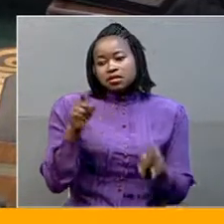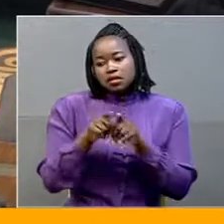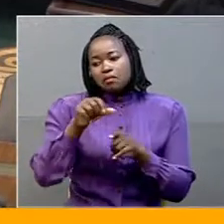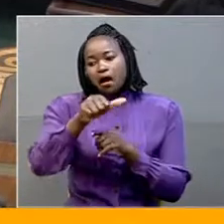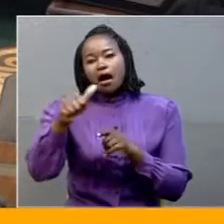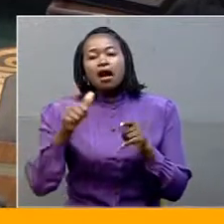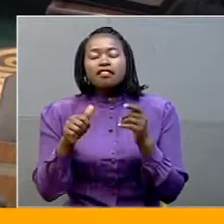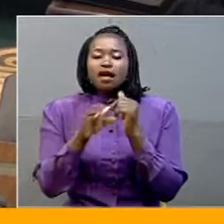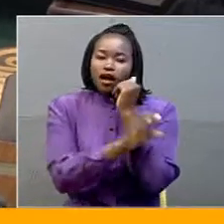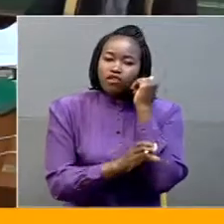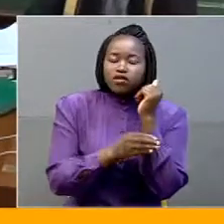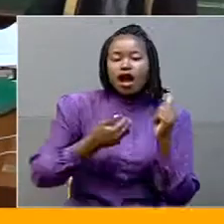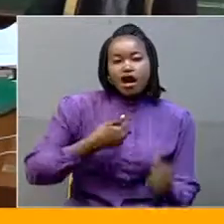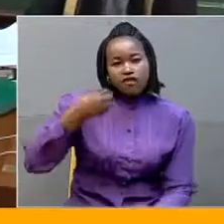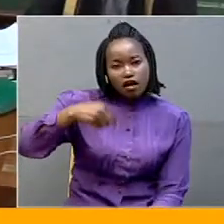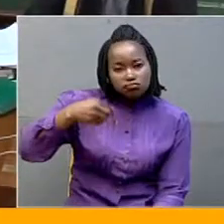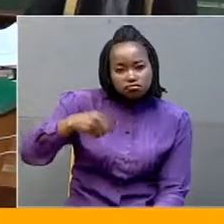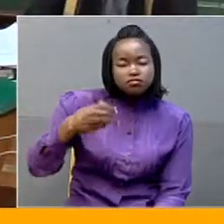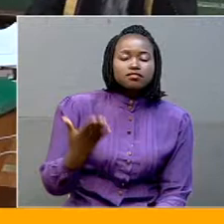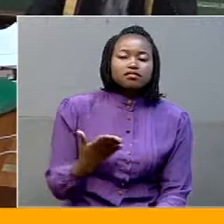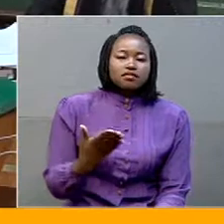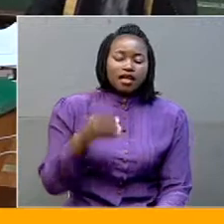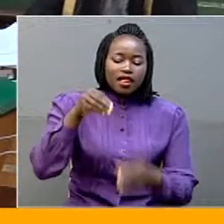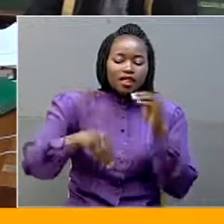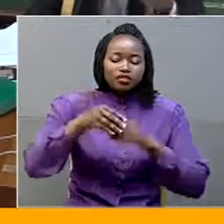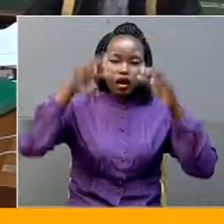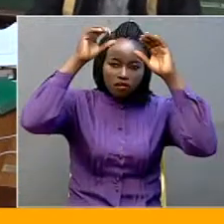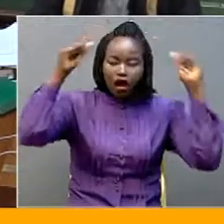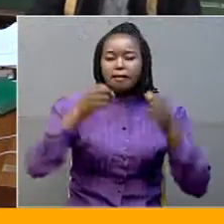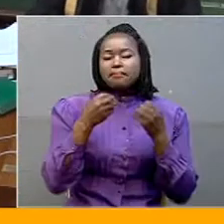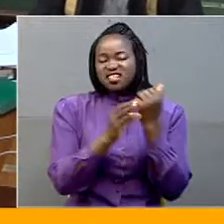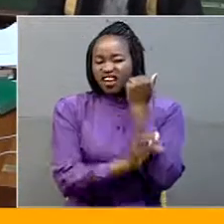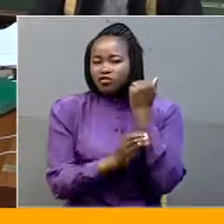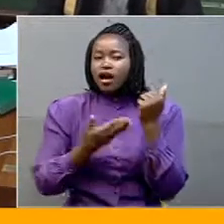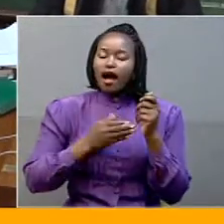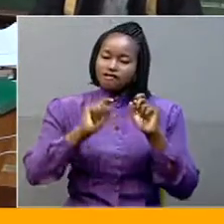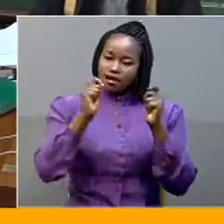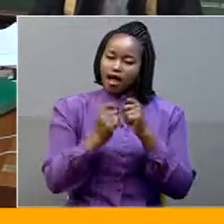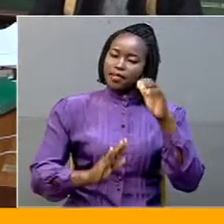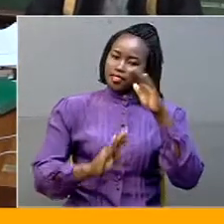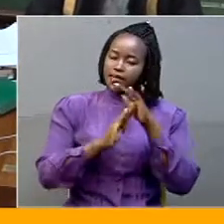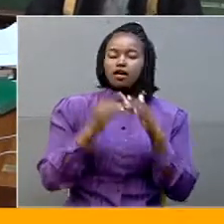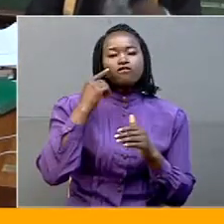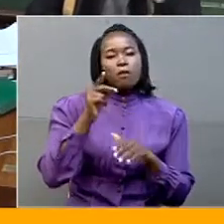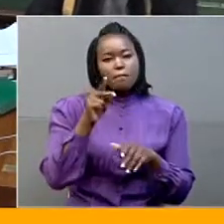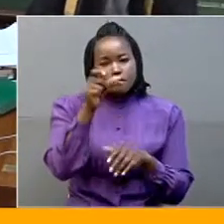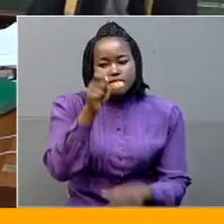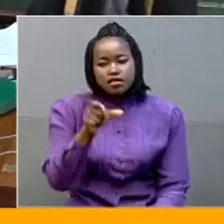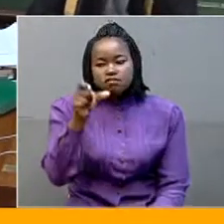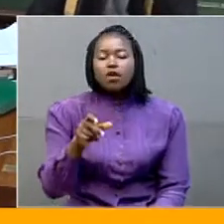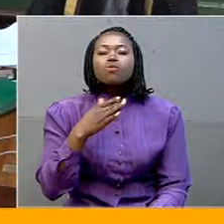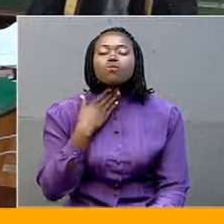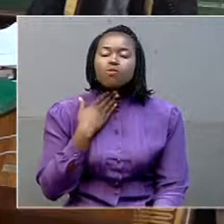restrictions as a qualification for election as president, most of such countries have got term limits on persons seeking the office of president.